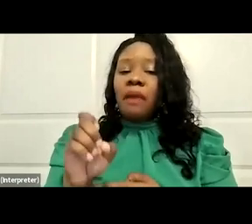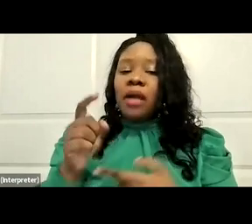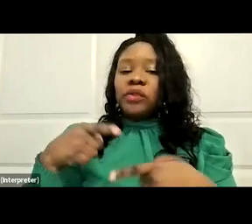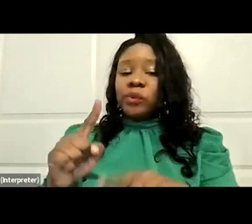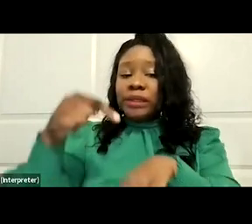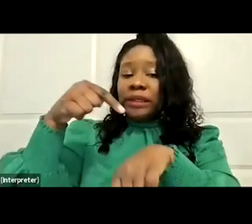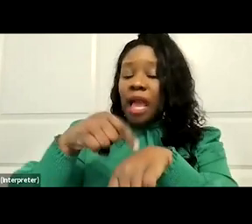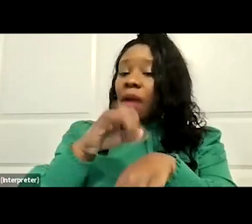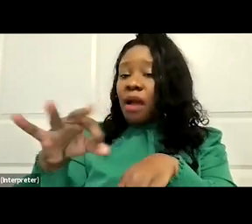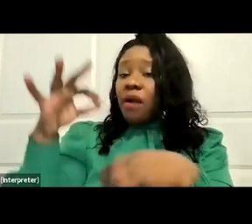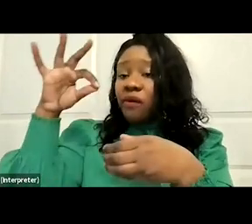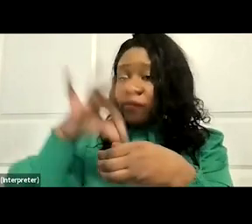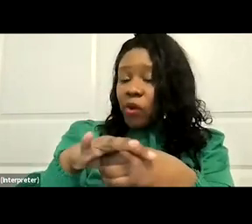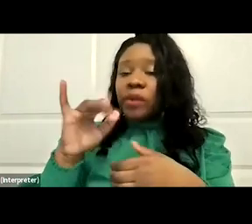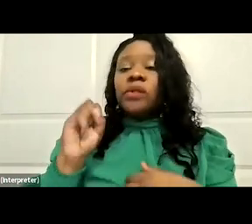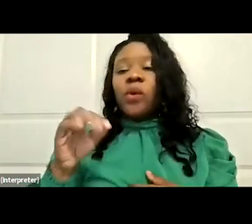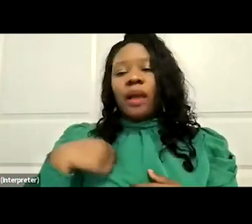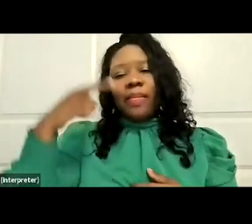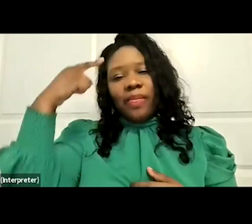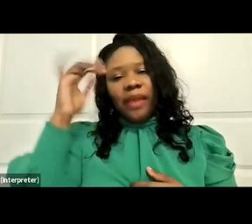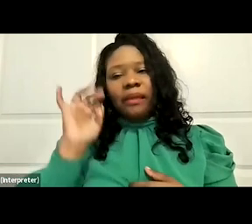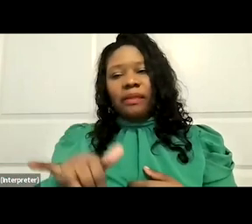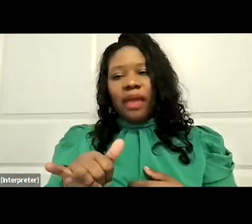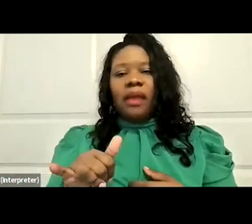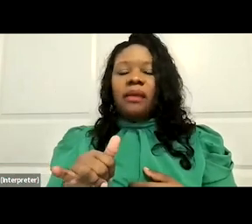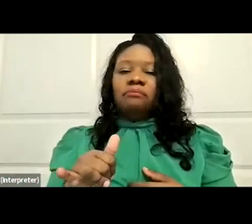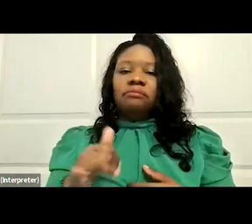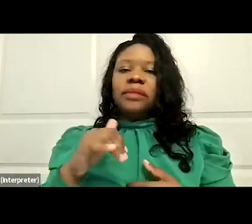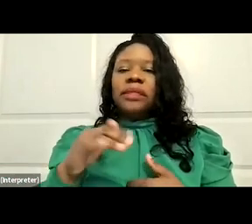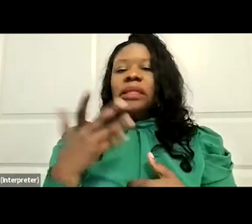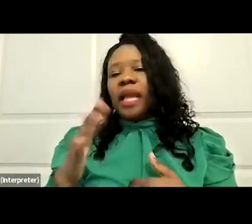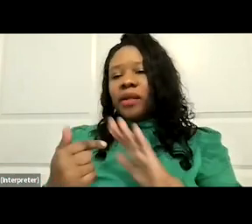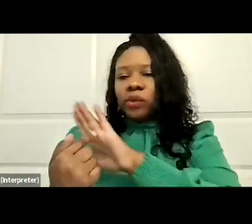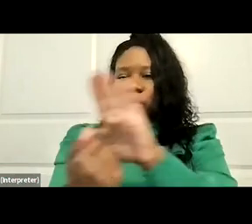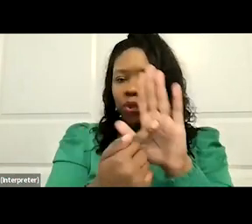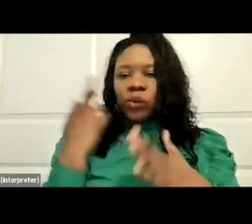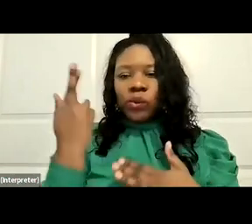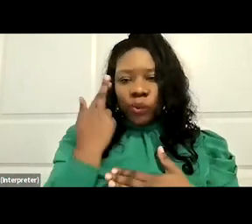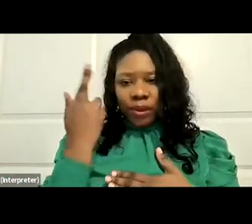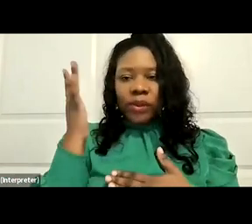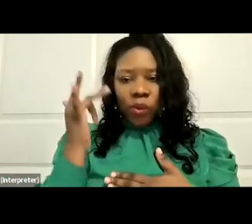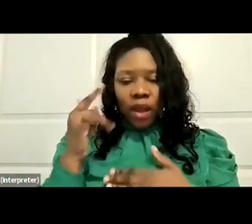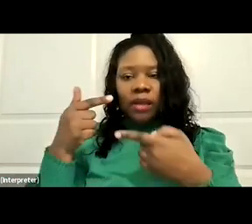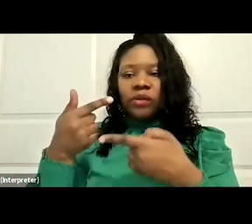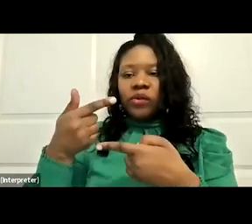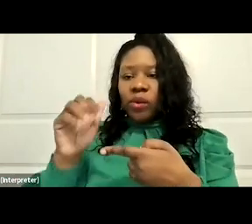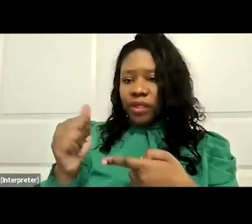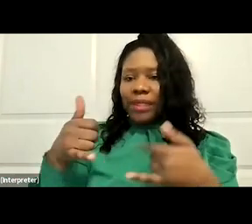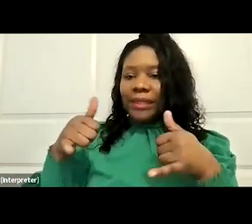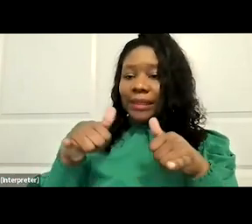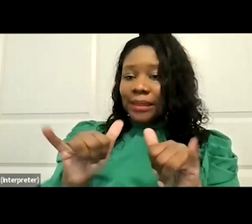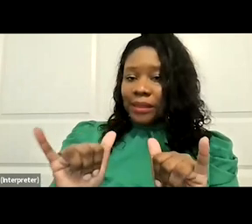vote. So I think that that kind of spells out why Georgia is still